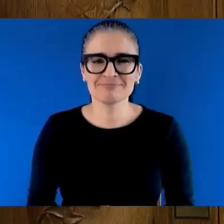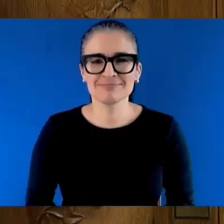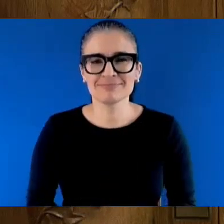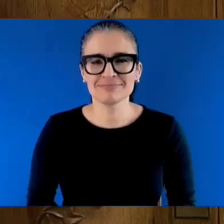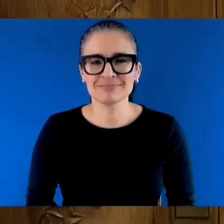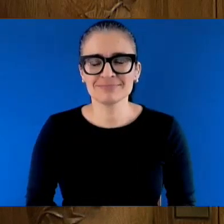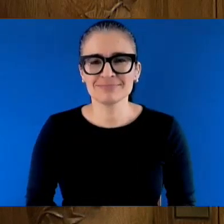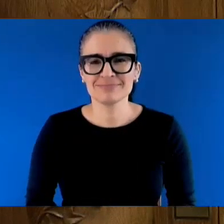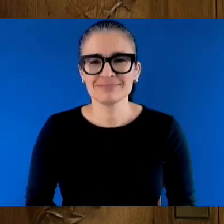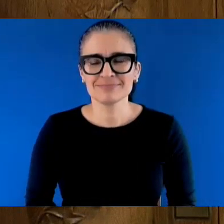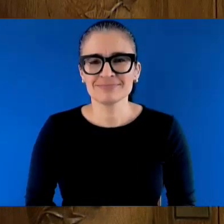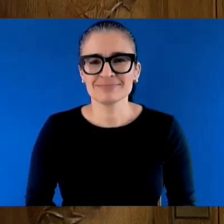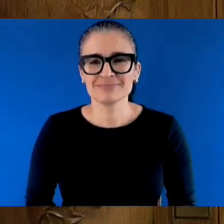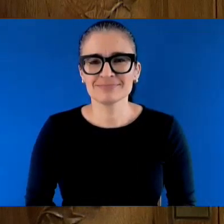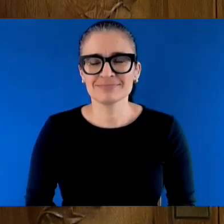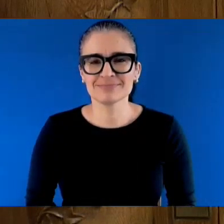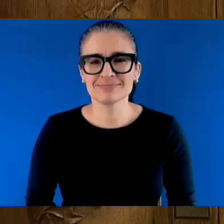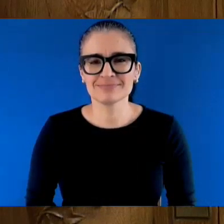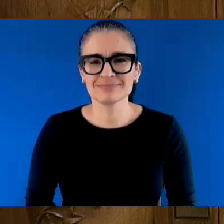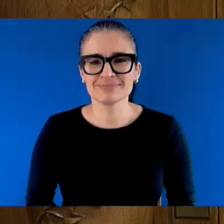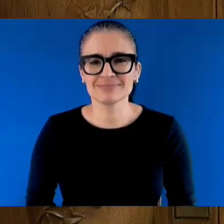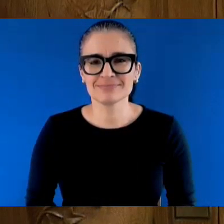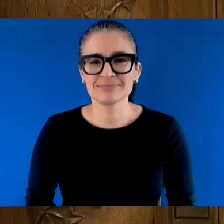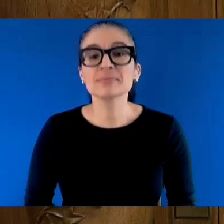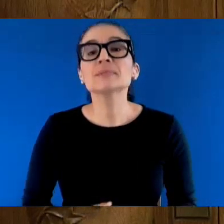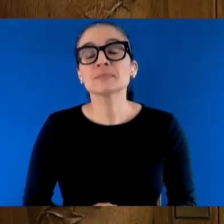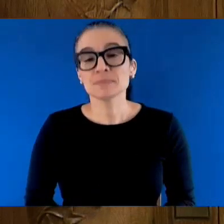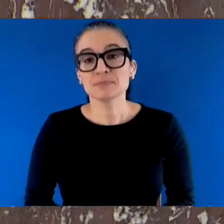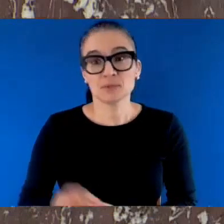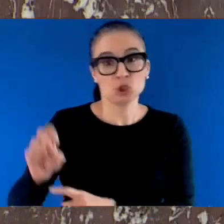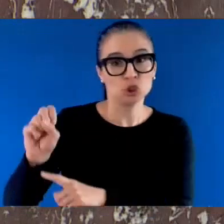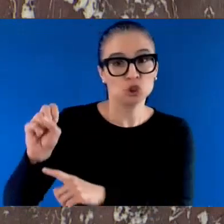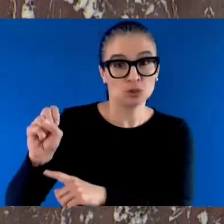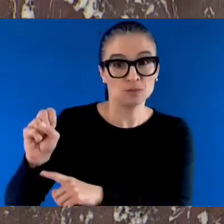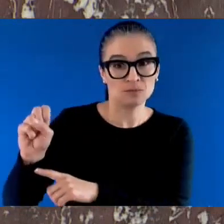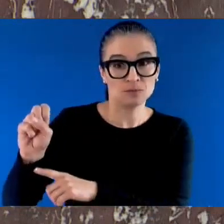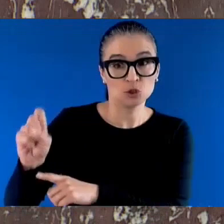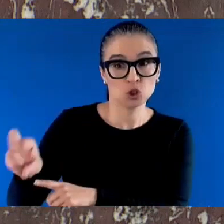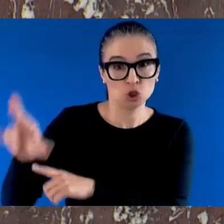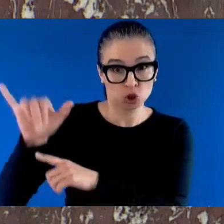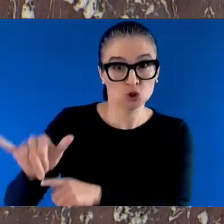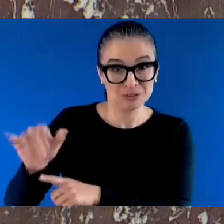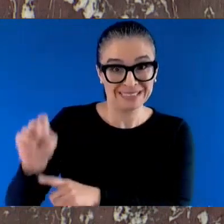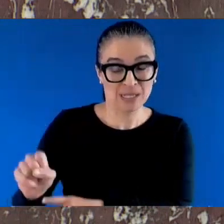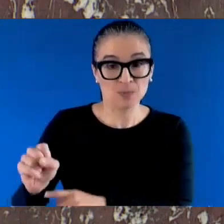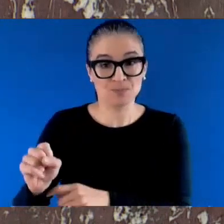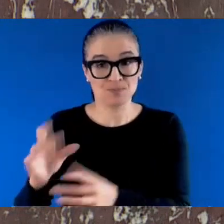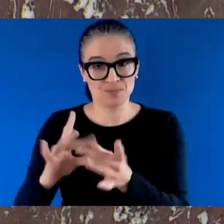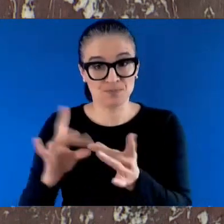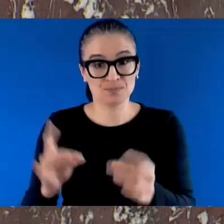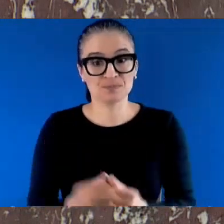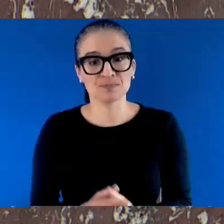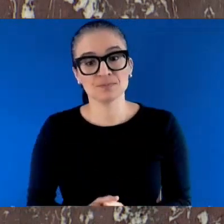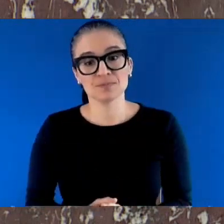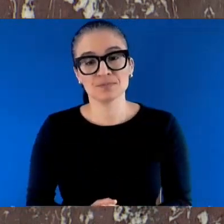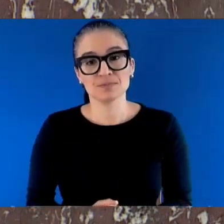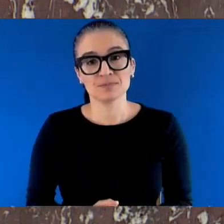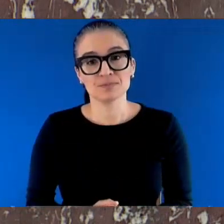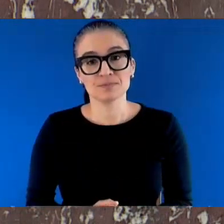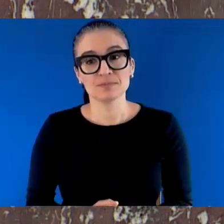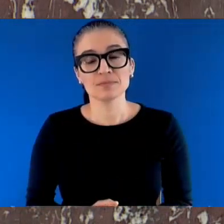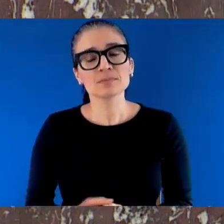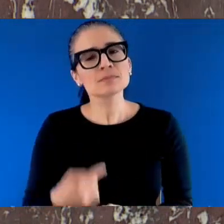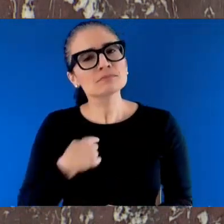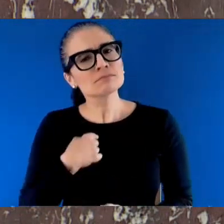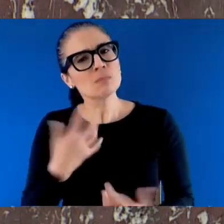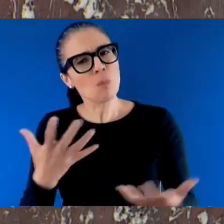Member for the result. Thank you, Honourable Speaker. I rise today in recognition of Sikh Heritage Month. Today, as we celebrate